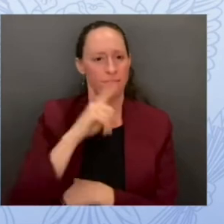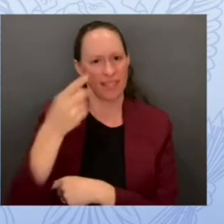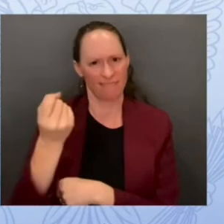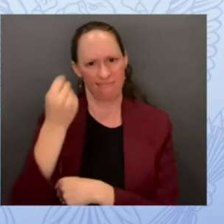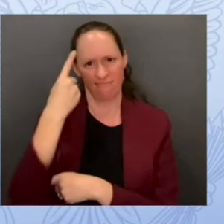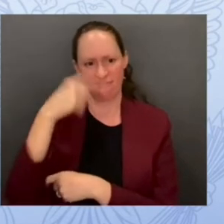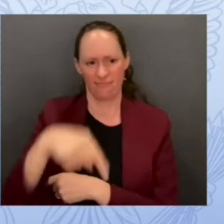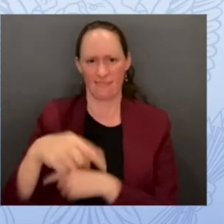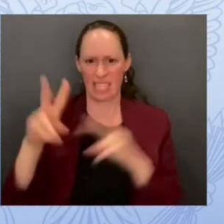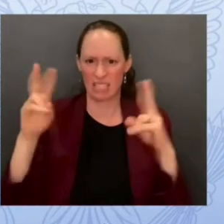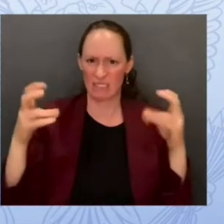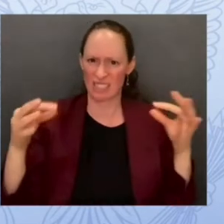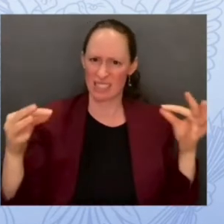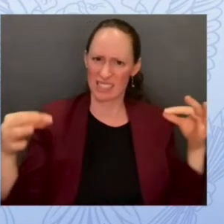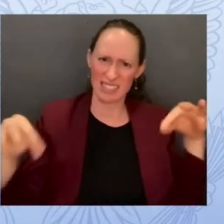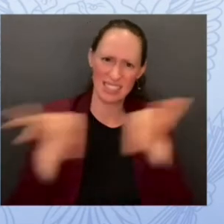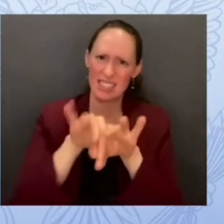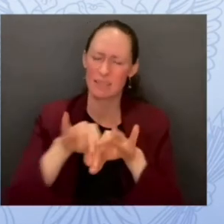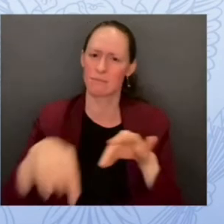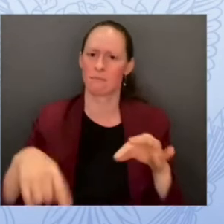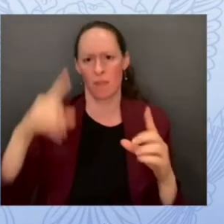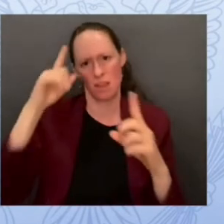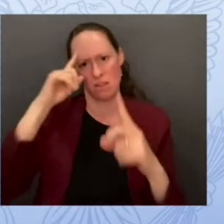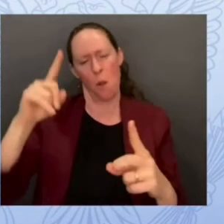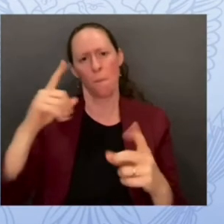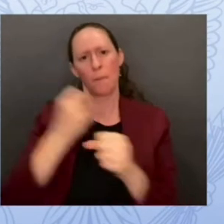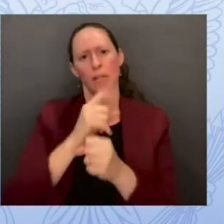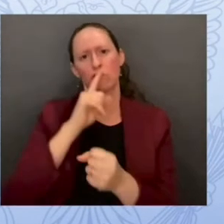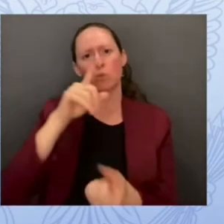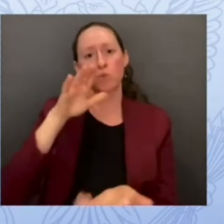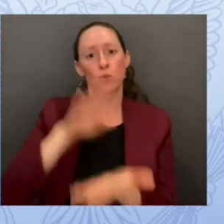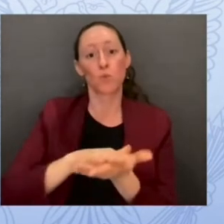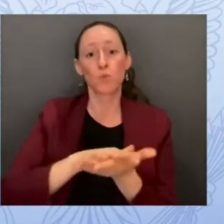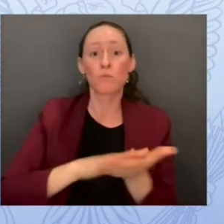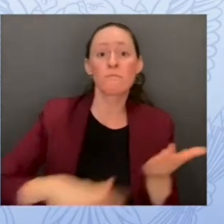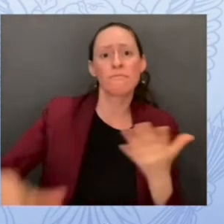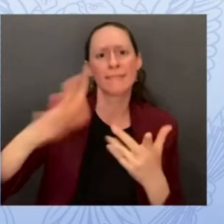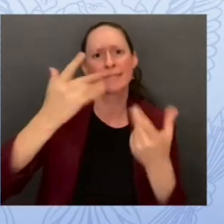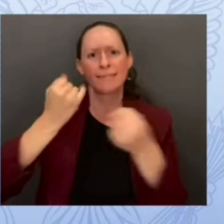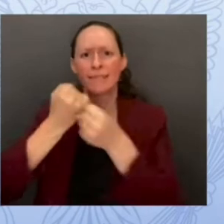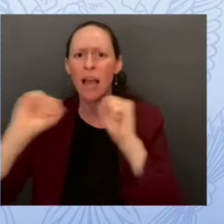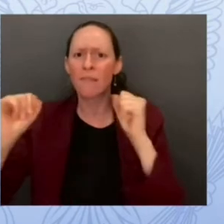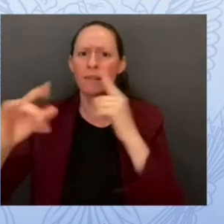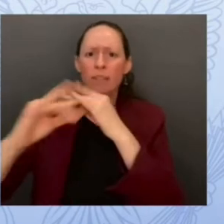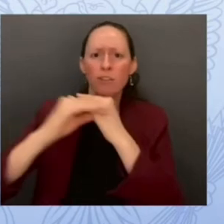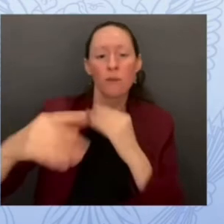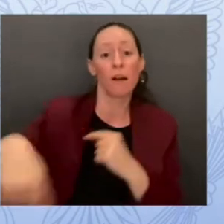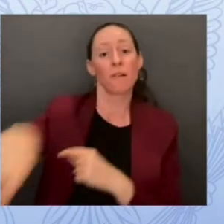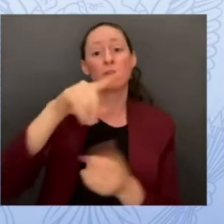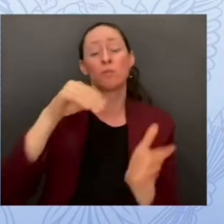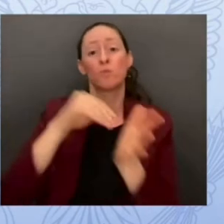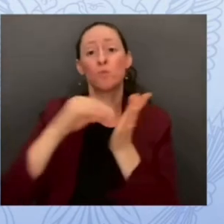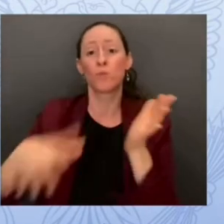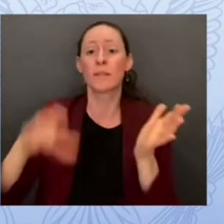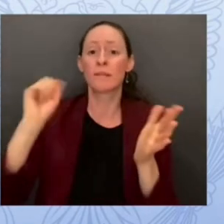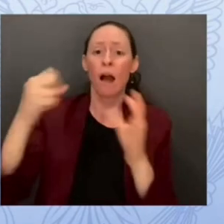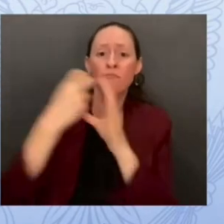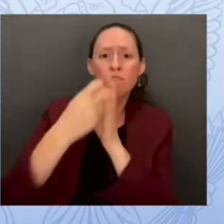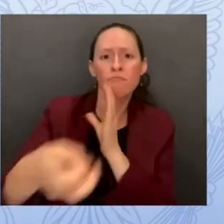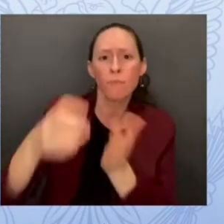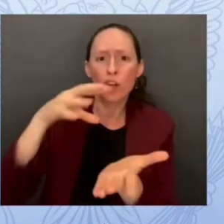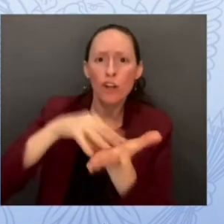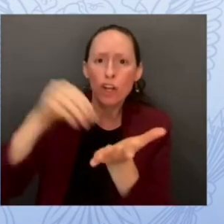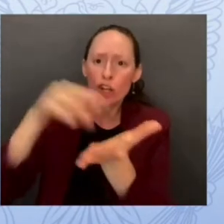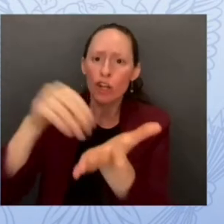are safe for our students and our educators and for championing it the way you do. And I want to thank everyone for being here. I know we had a little bit of a curveball